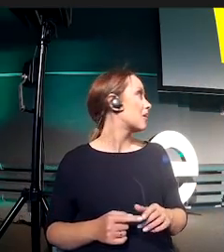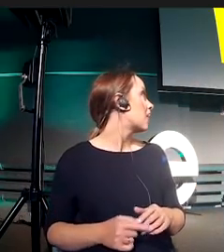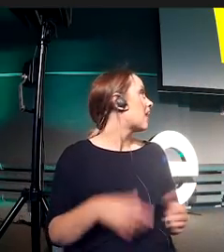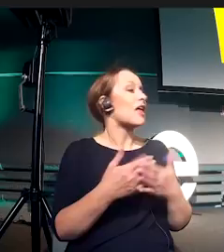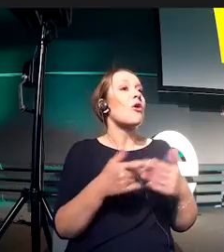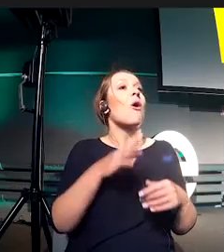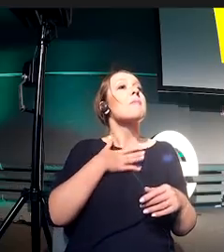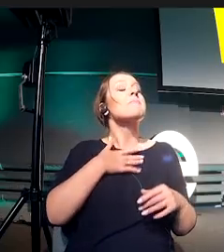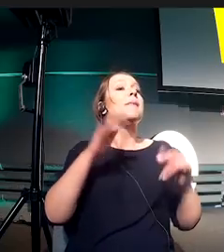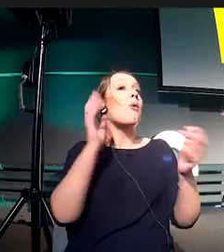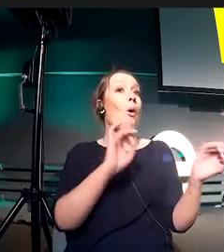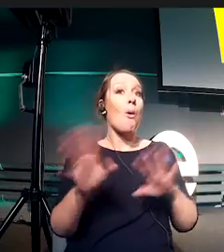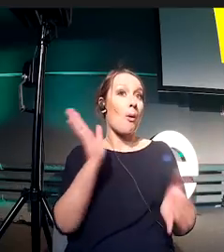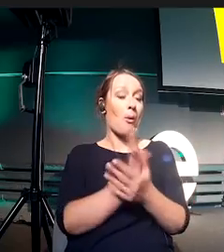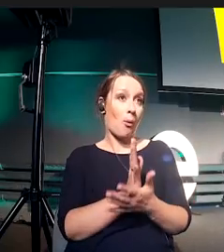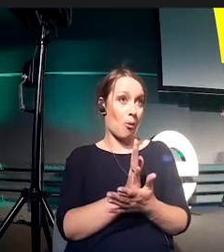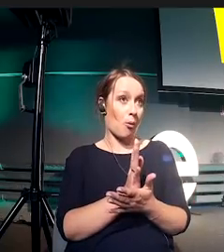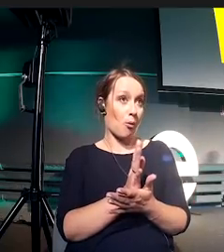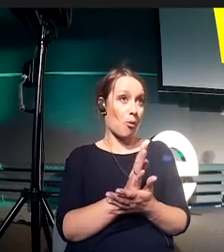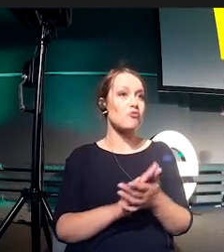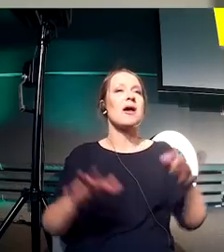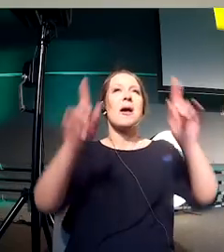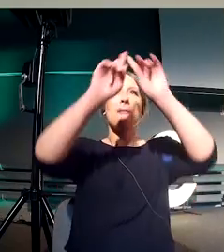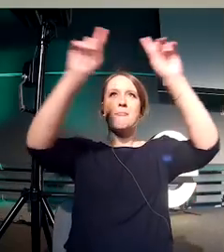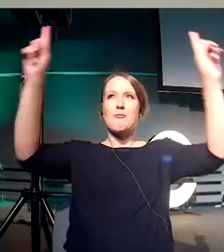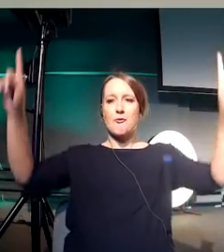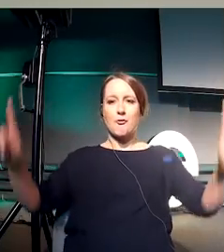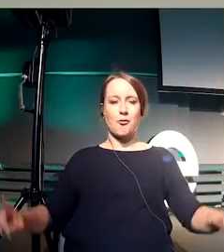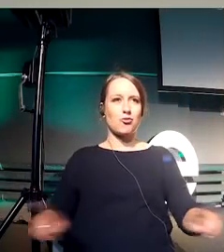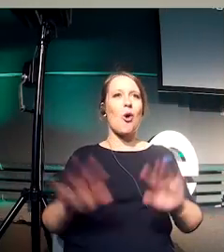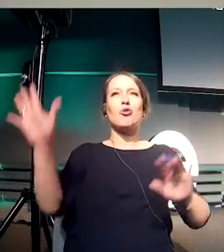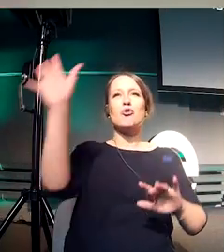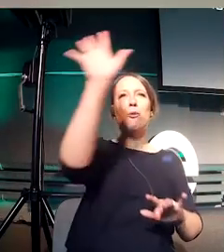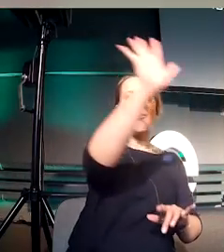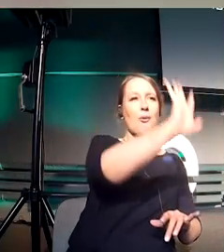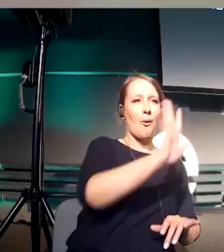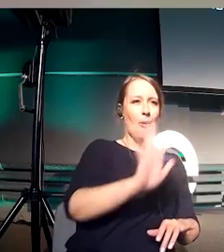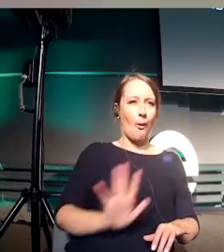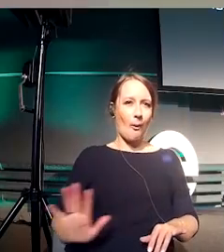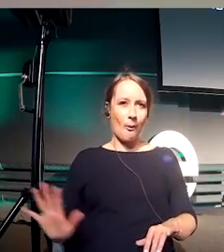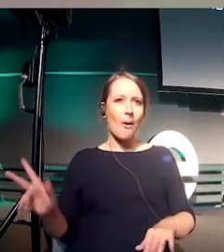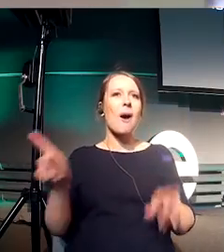of it uses the margins to place it. And also the bottom one.